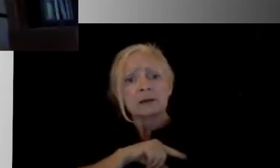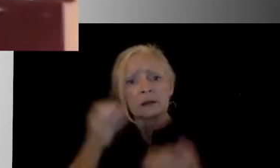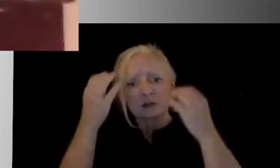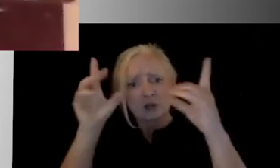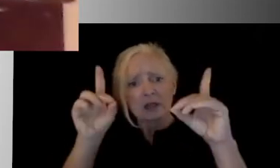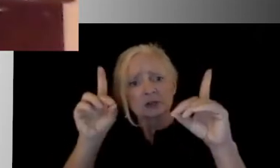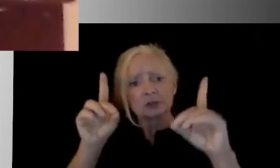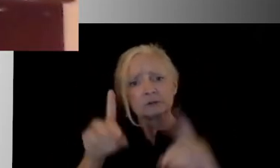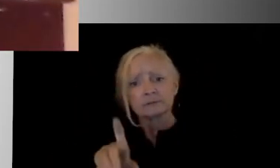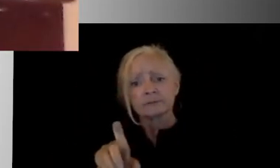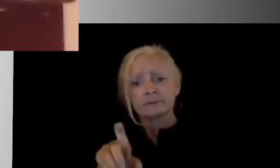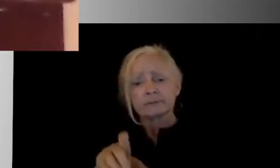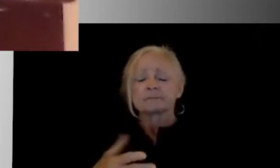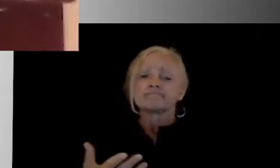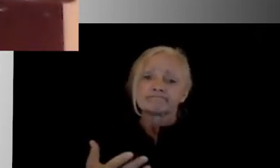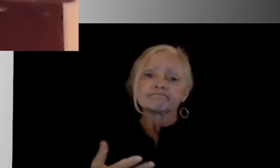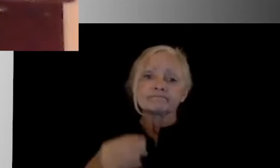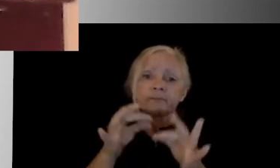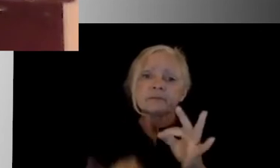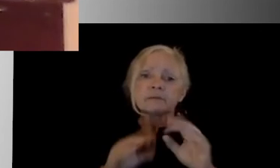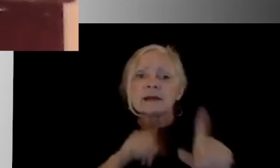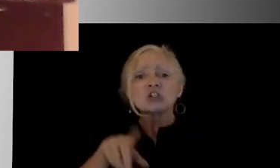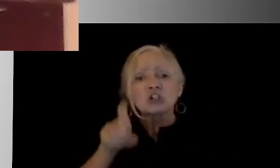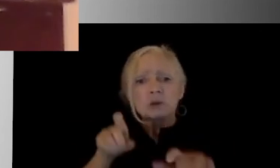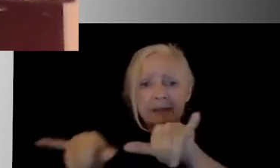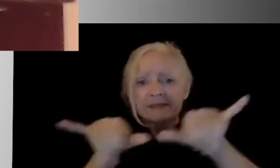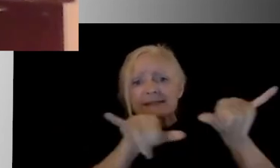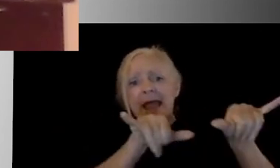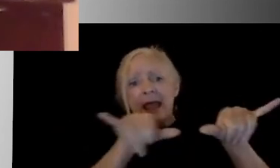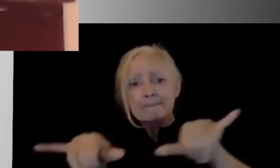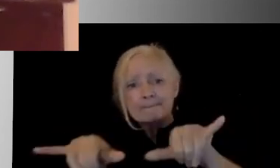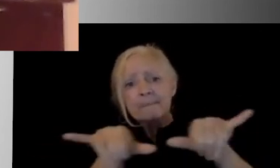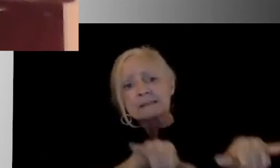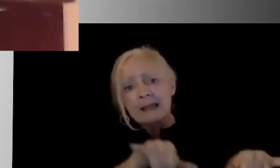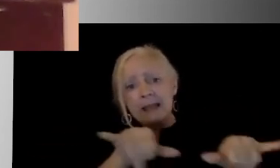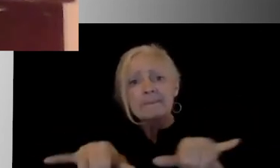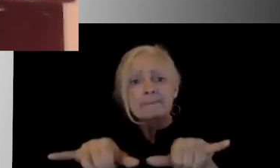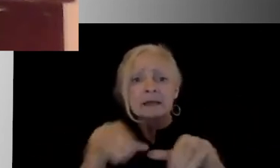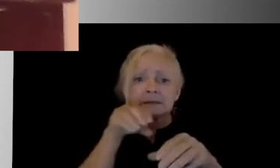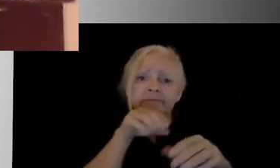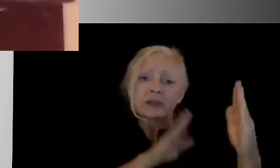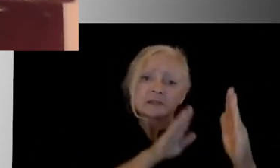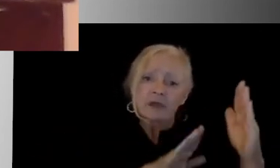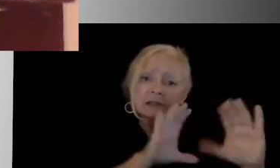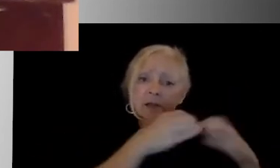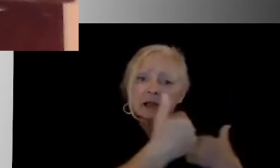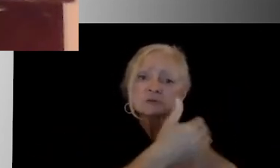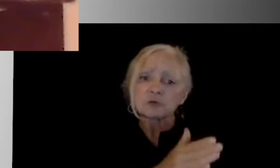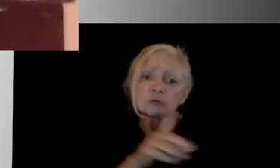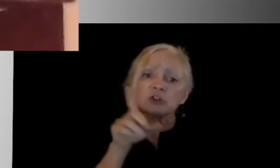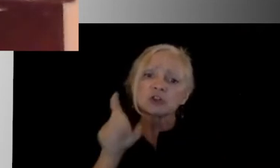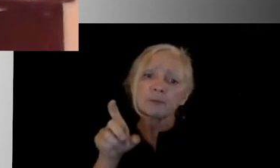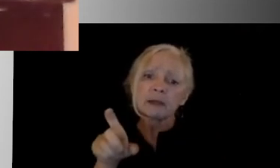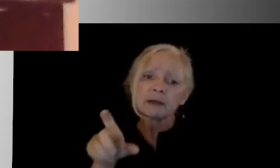Well, I'd say the simple answer is it should have the same level of rigor that the child would experience in an in-person classroom. And it shouldn't be